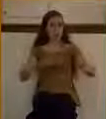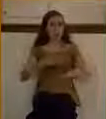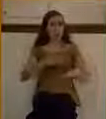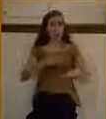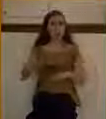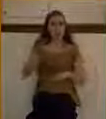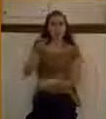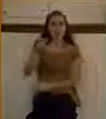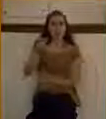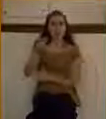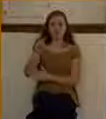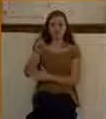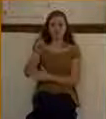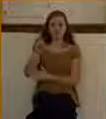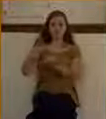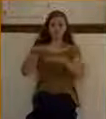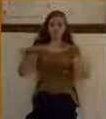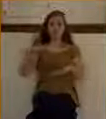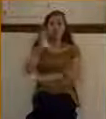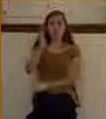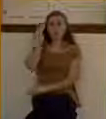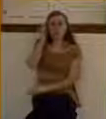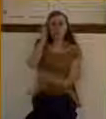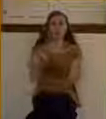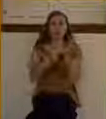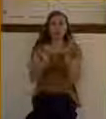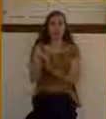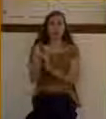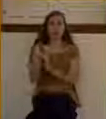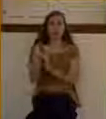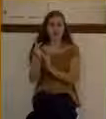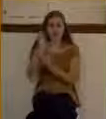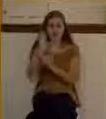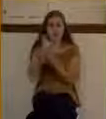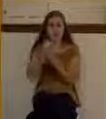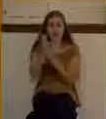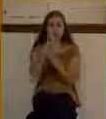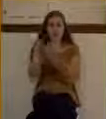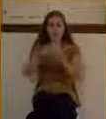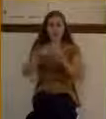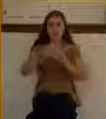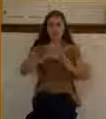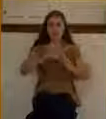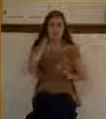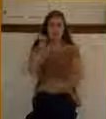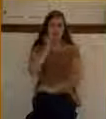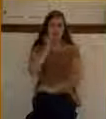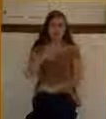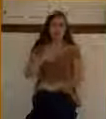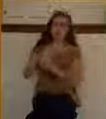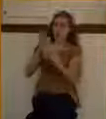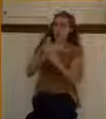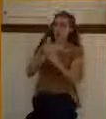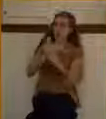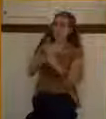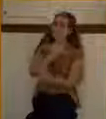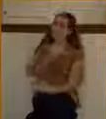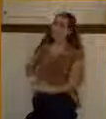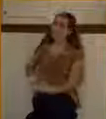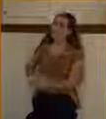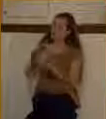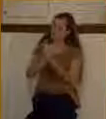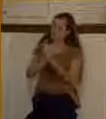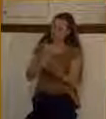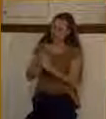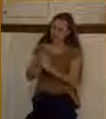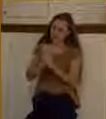as their Savior. That's the thing that I pray more than anything else. And I pray daily, Lord, please move